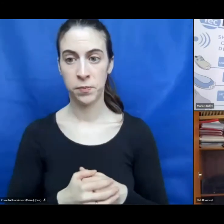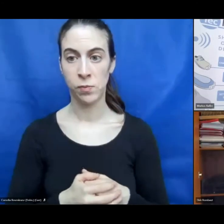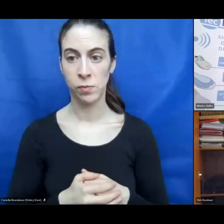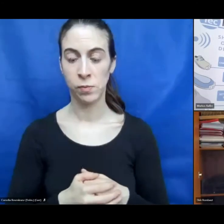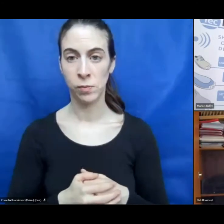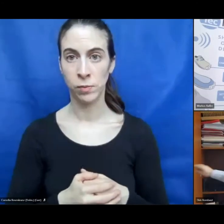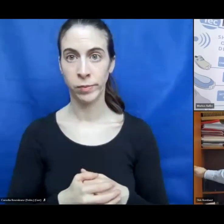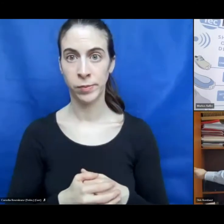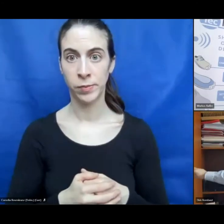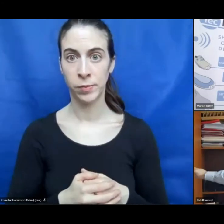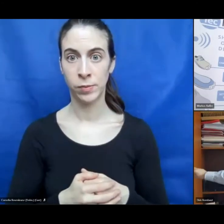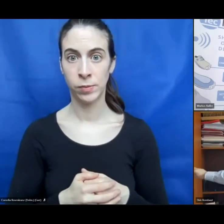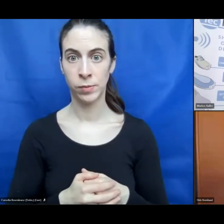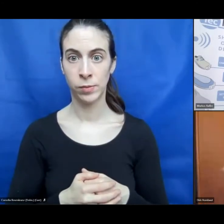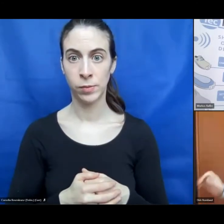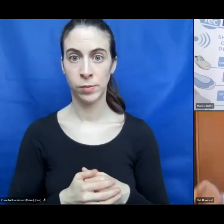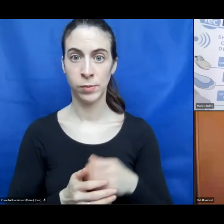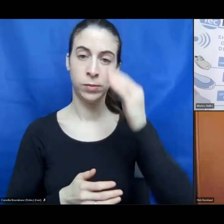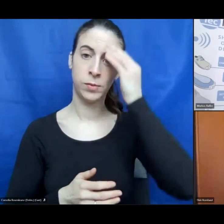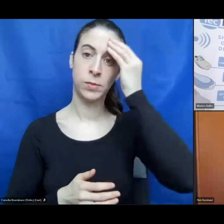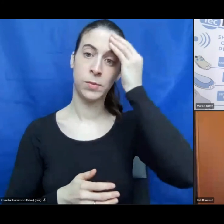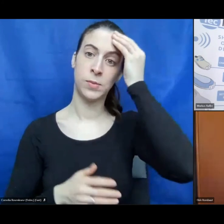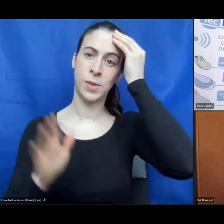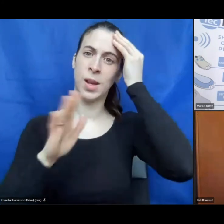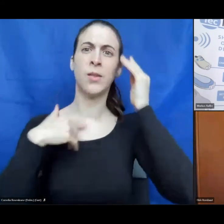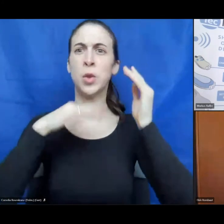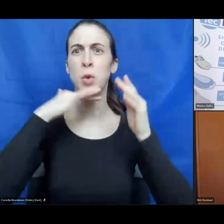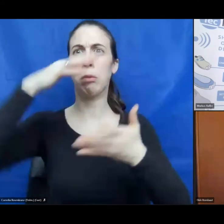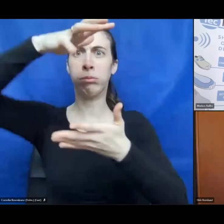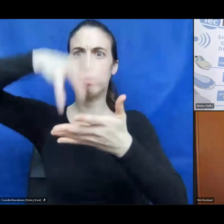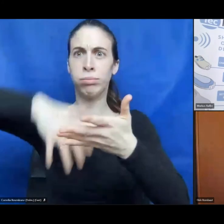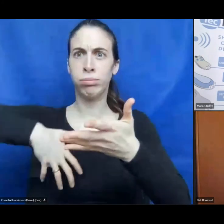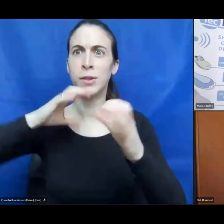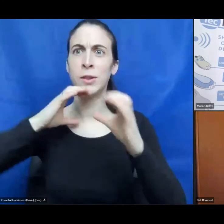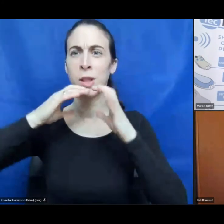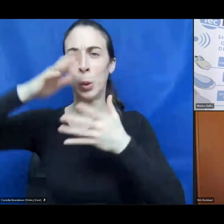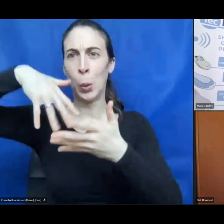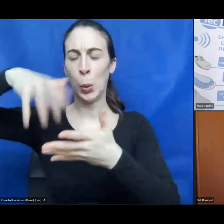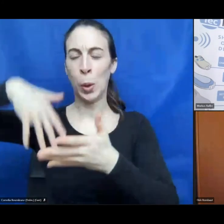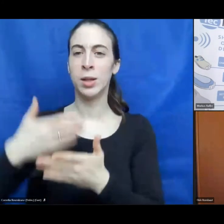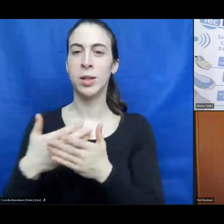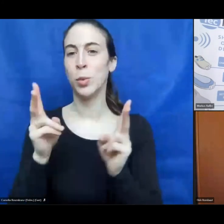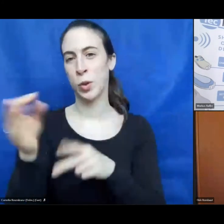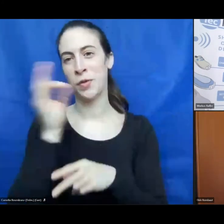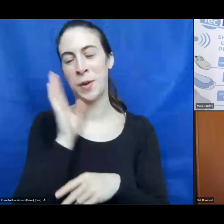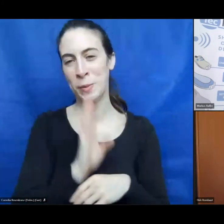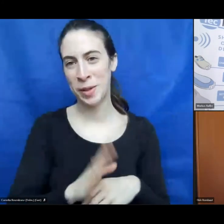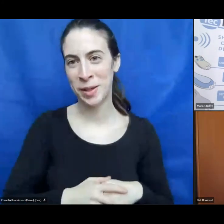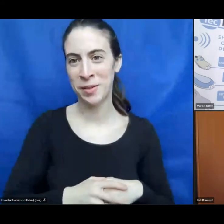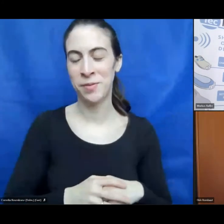Yeah. Hello. I think it's too much to read it. Okay. No, I was just